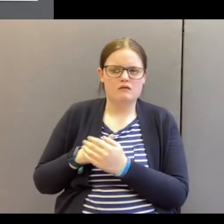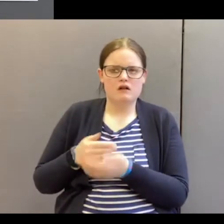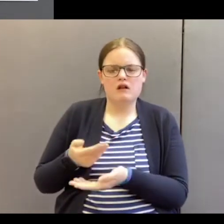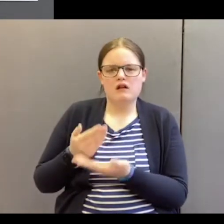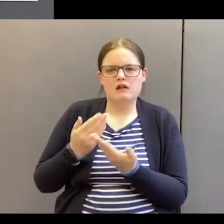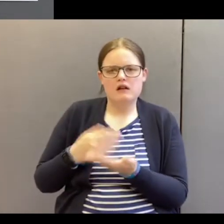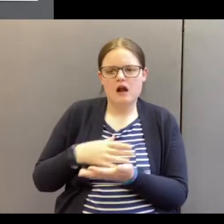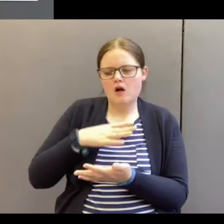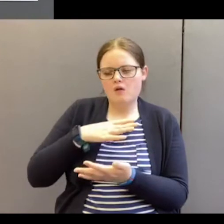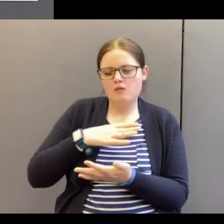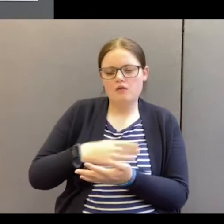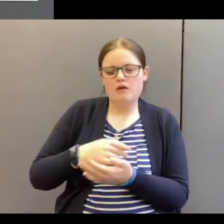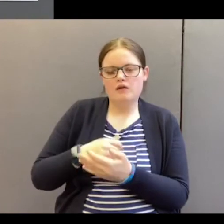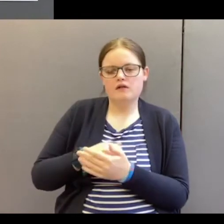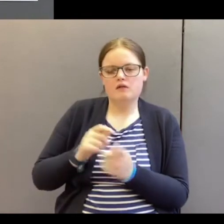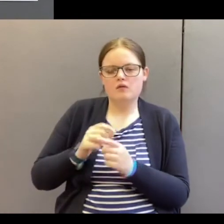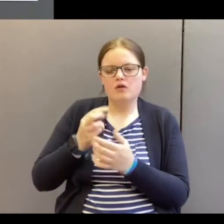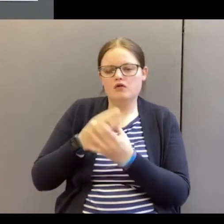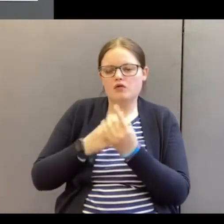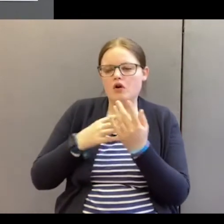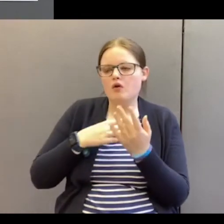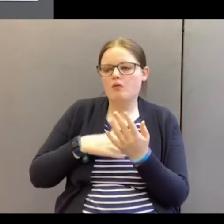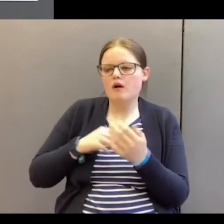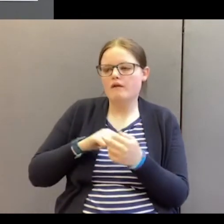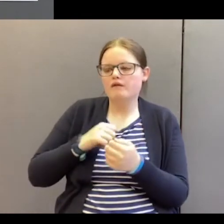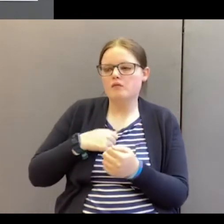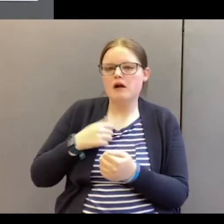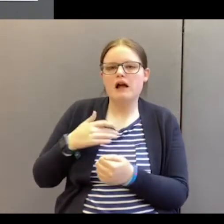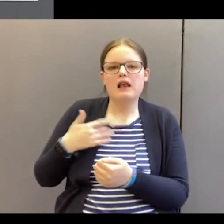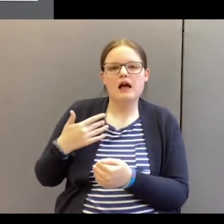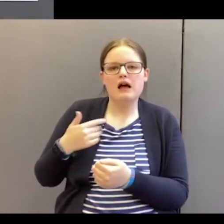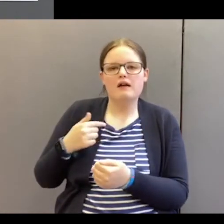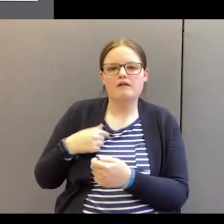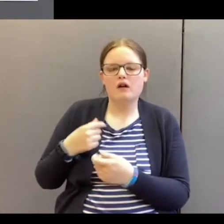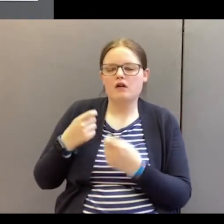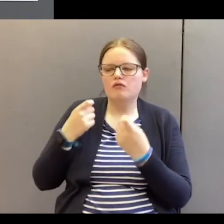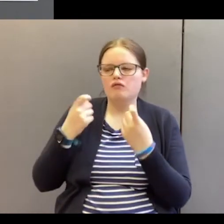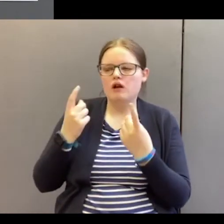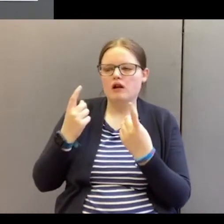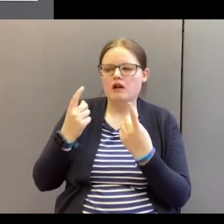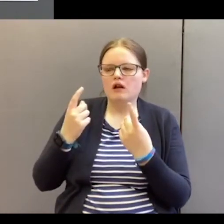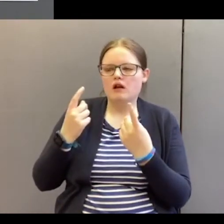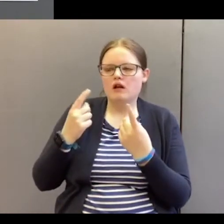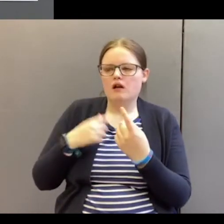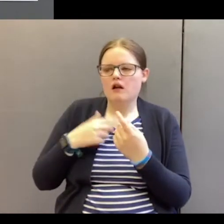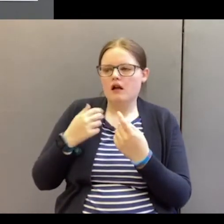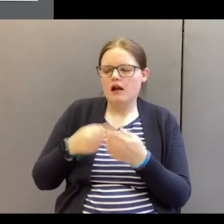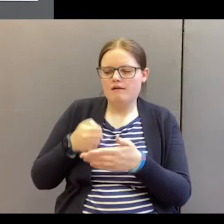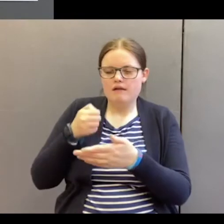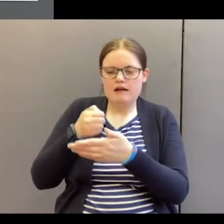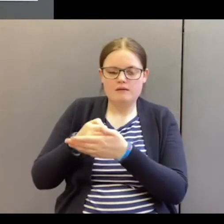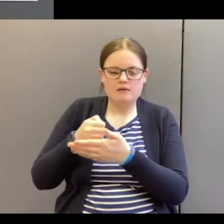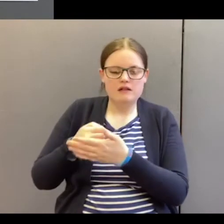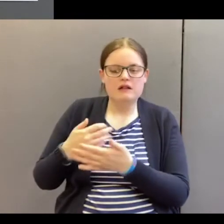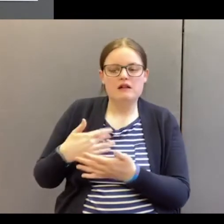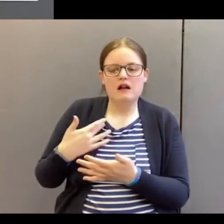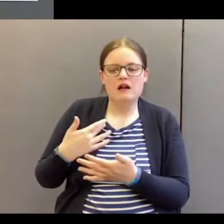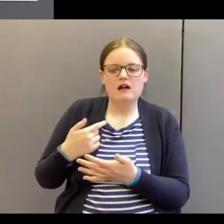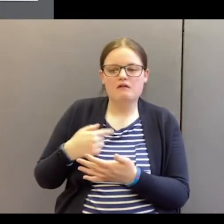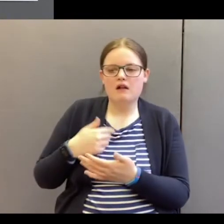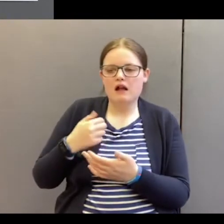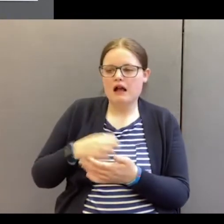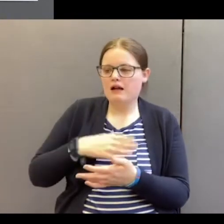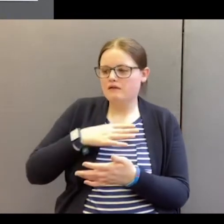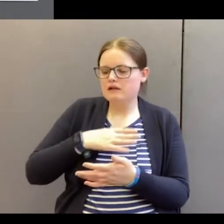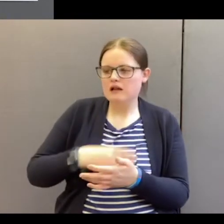what God wants for my life. I realise I have such a limited life. I have a desire